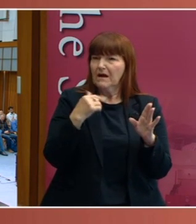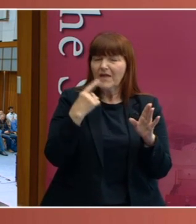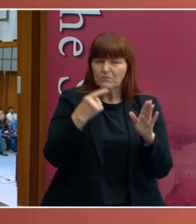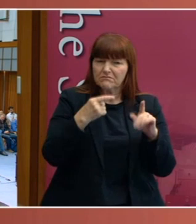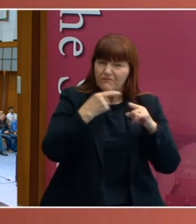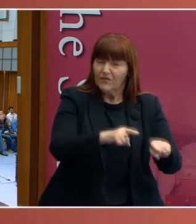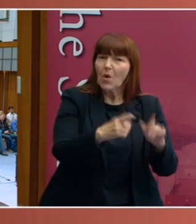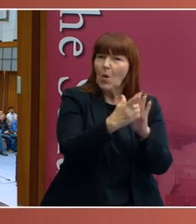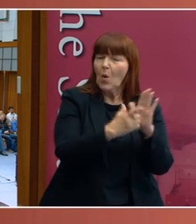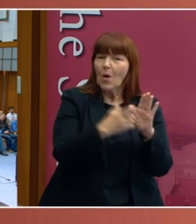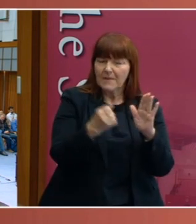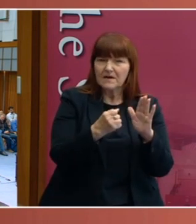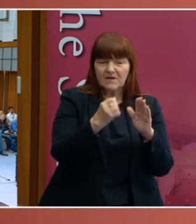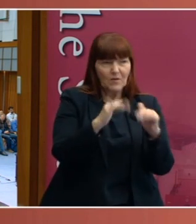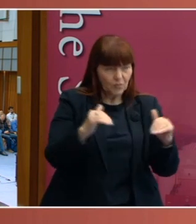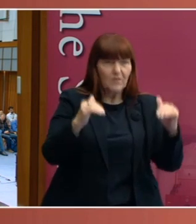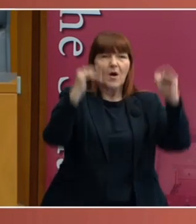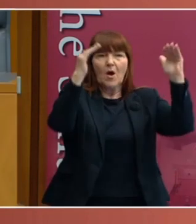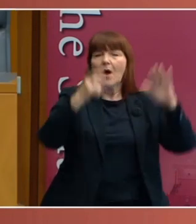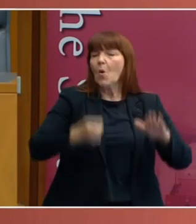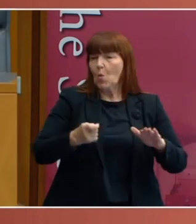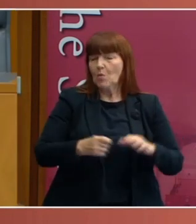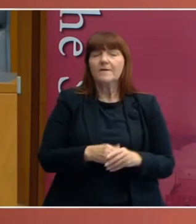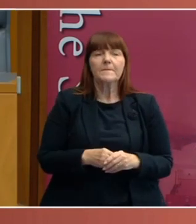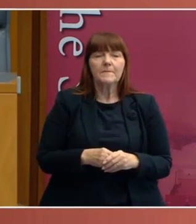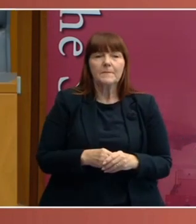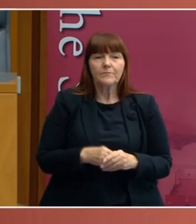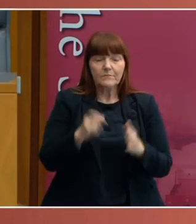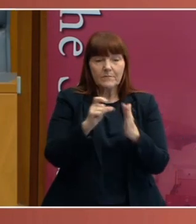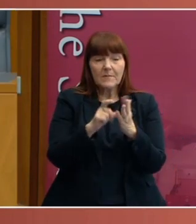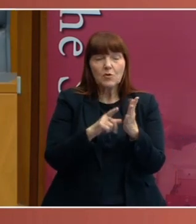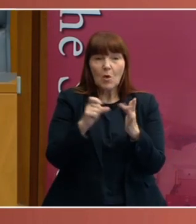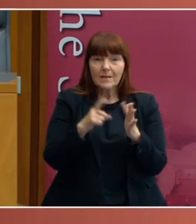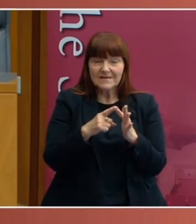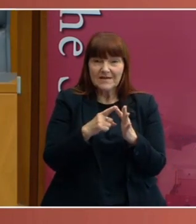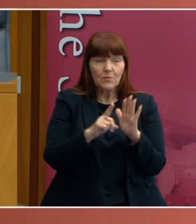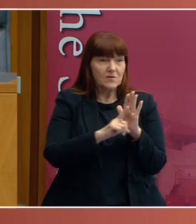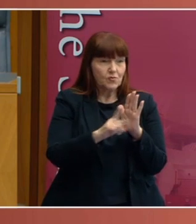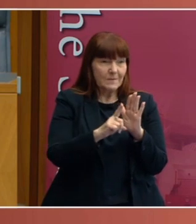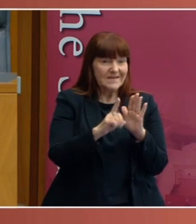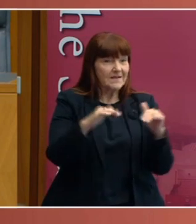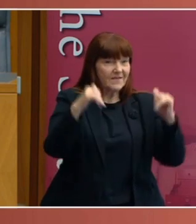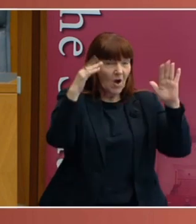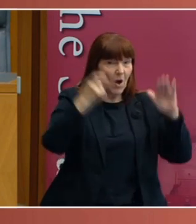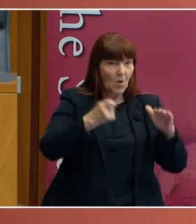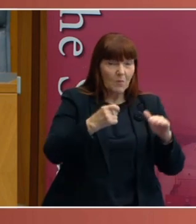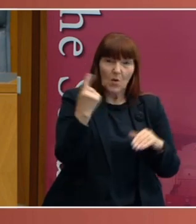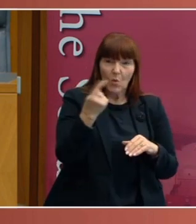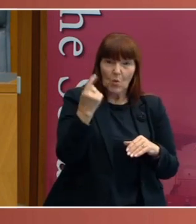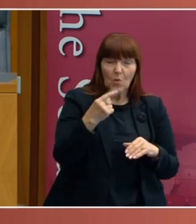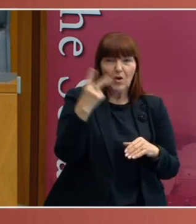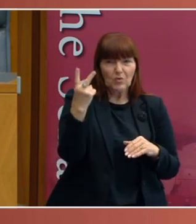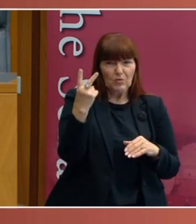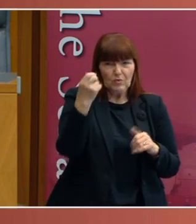and appealed up to the High Court. Dulcie ended up being represented in the High Court by two of the most